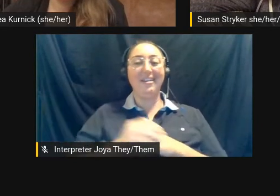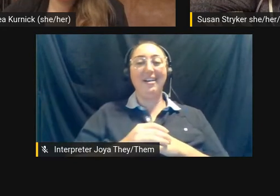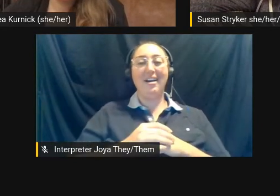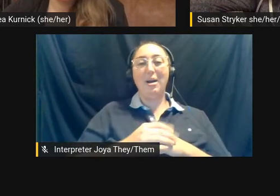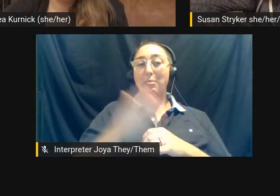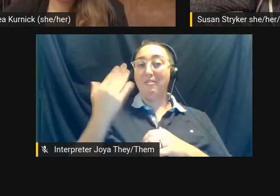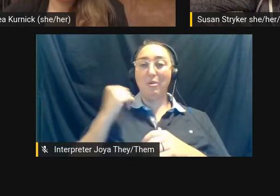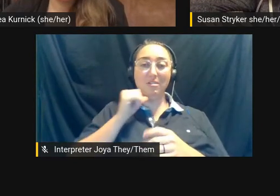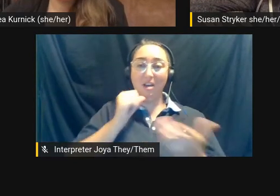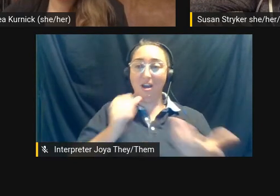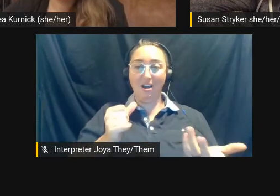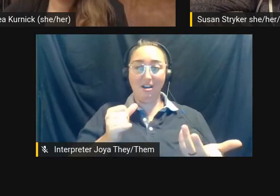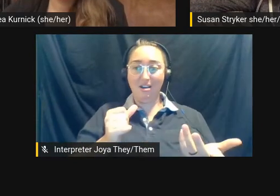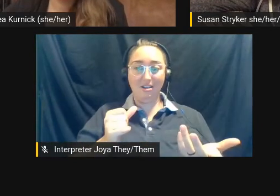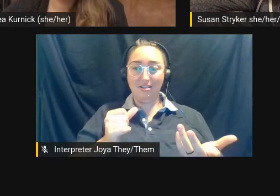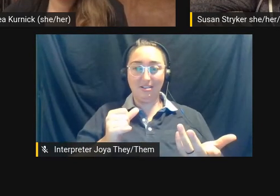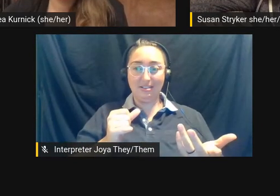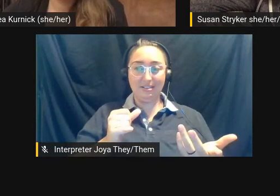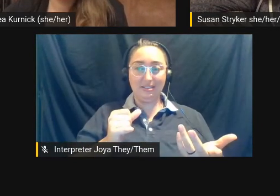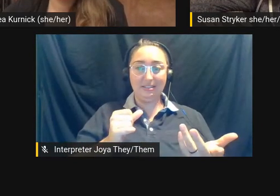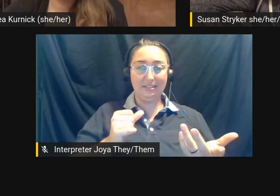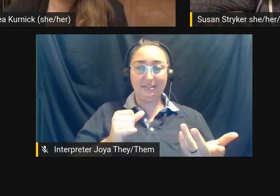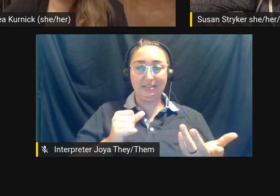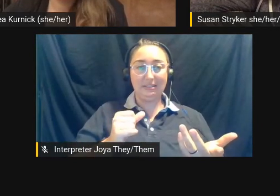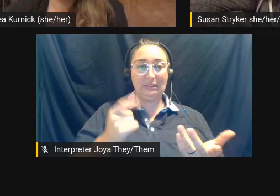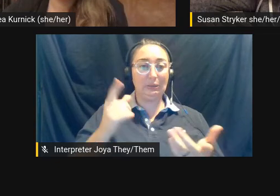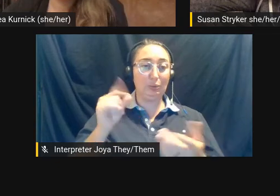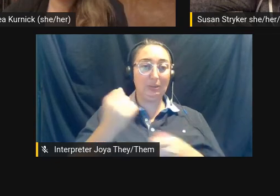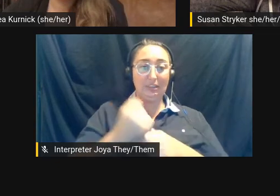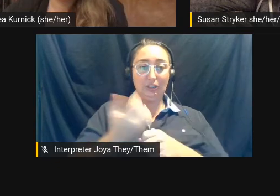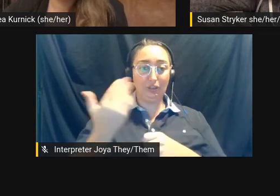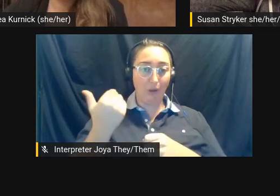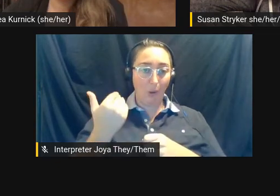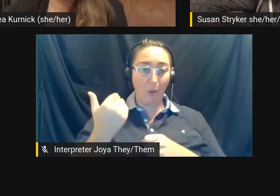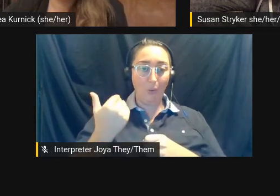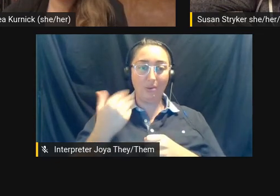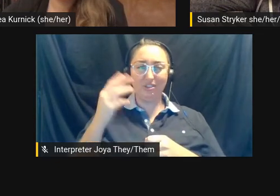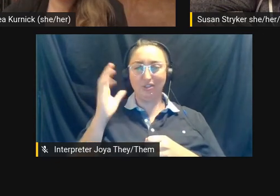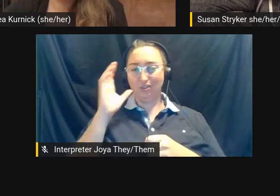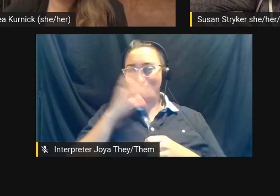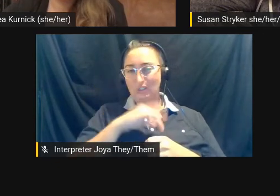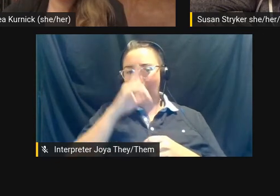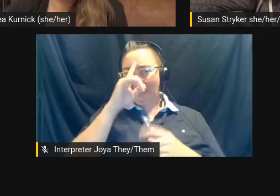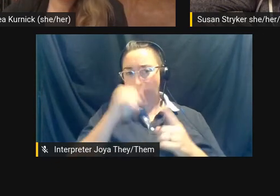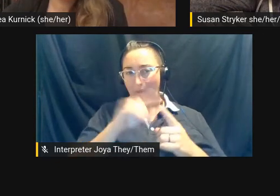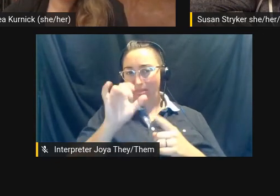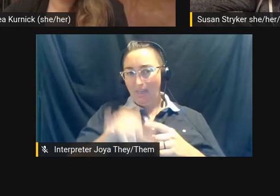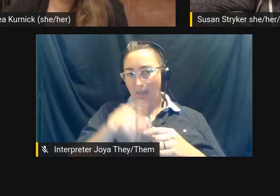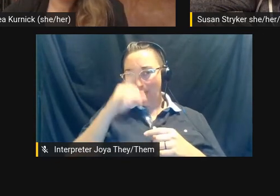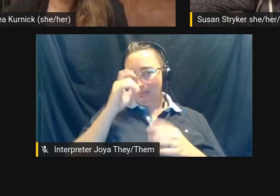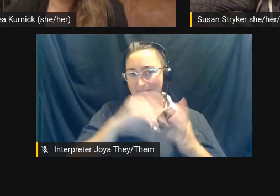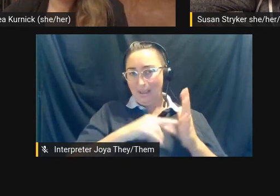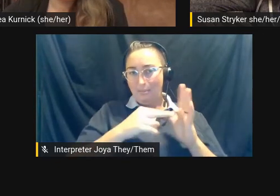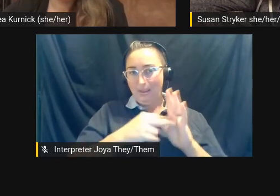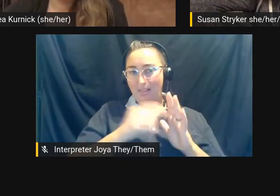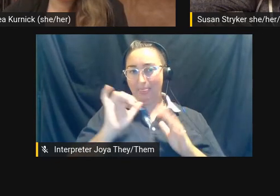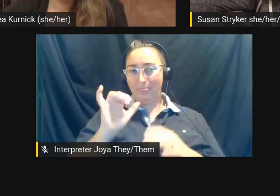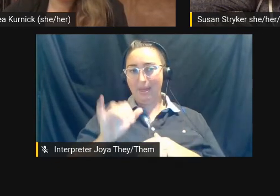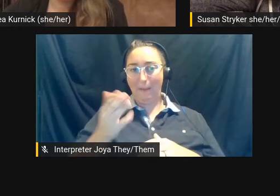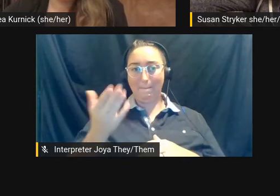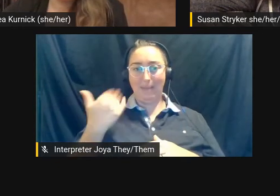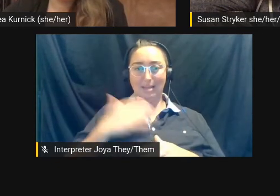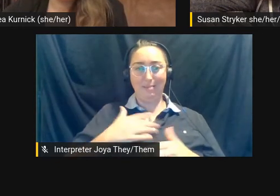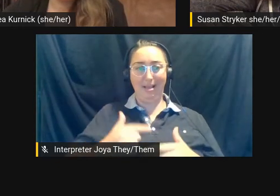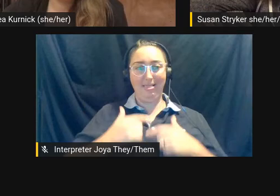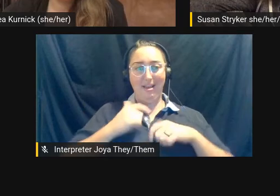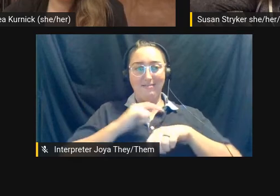that there weren't those things, uh, over 20 years ago, which is weird to think about because I mean, it's like over my lifetime, but